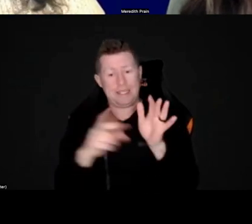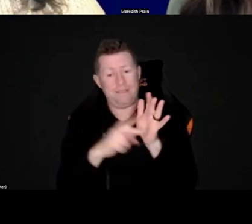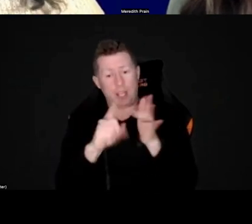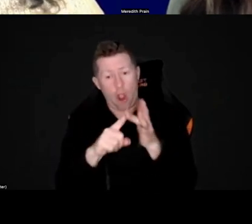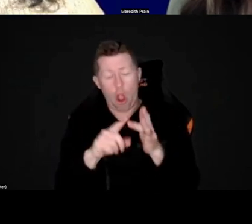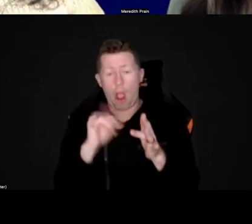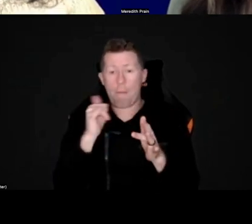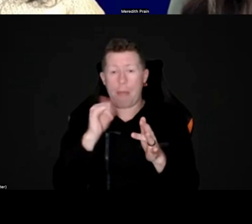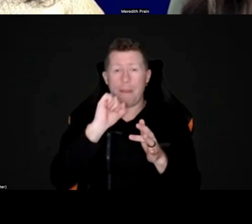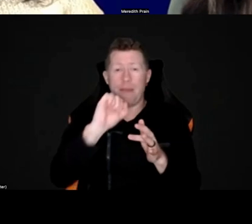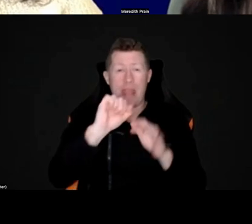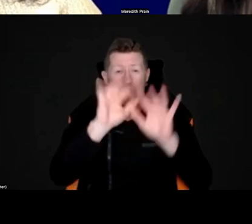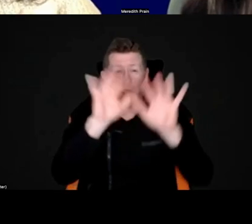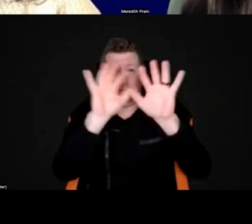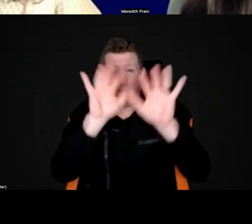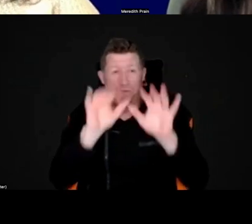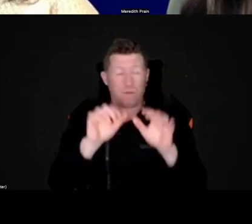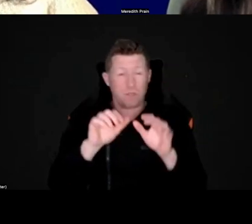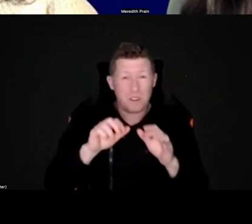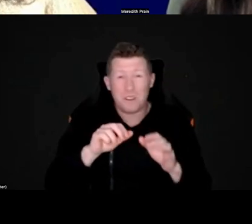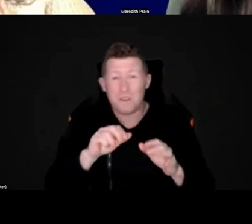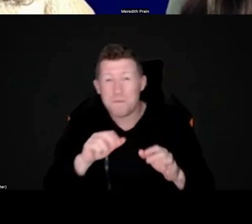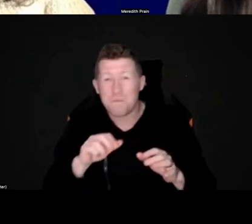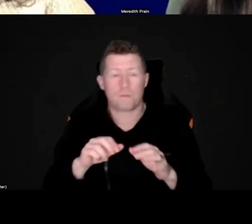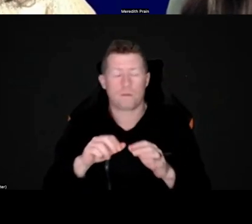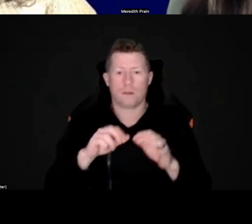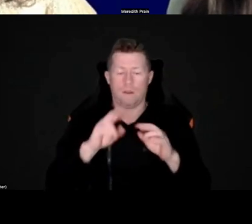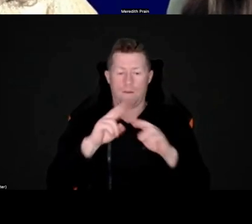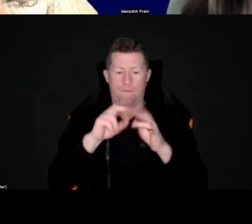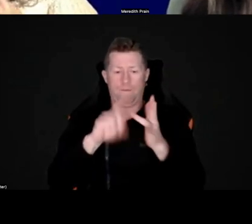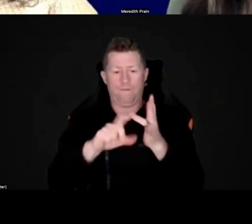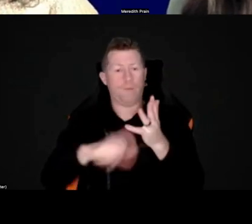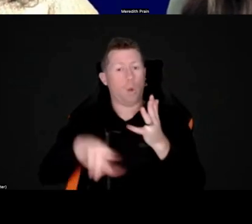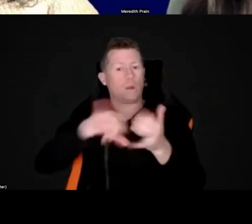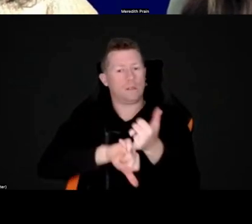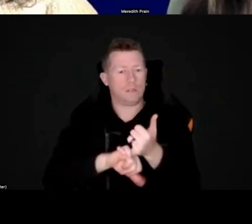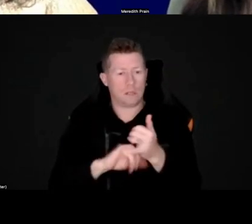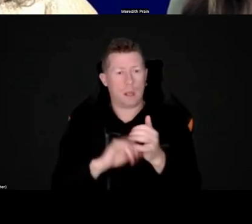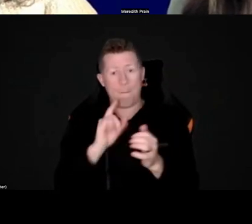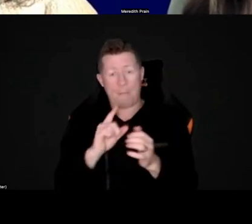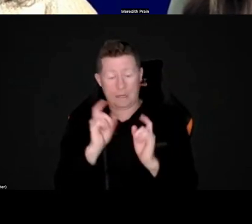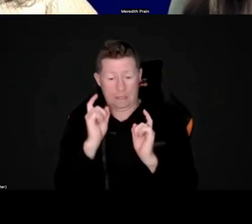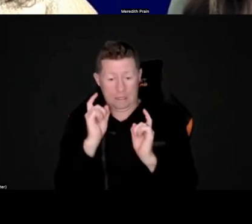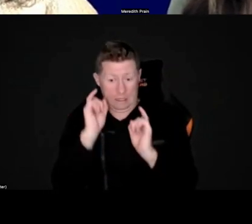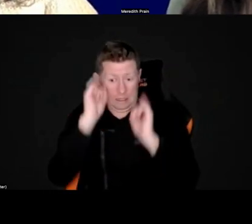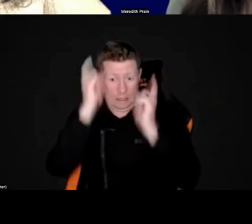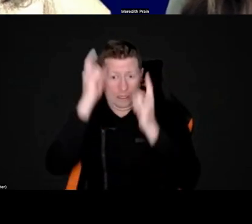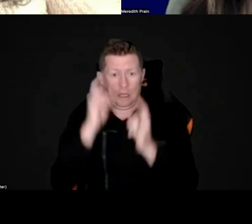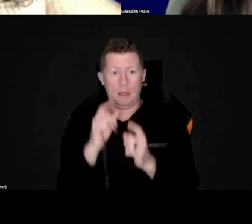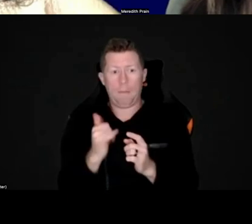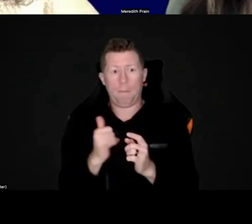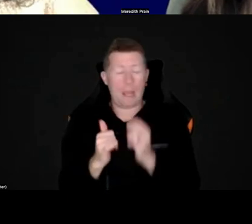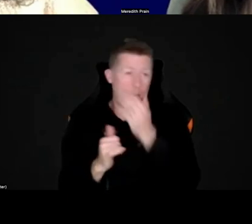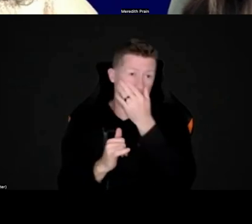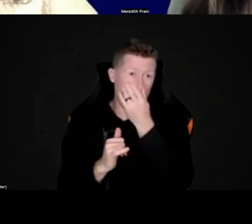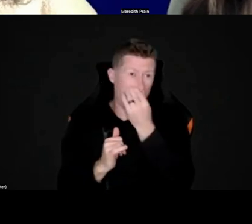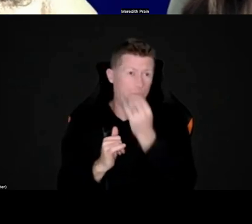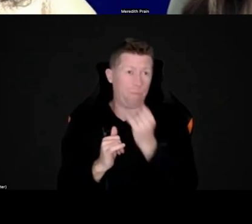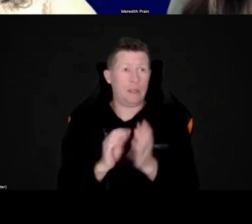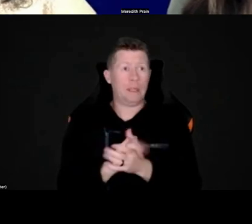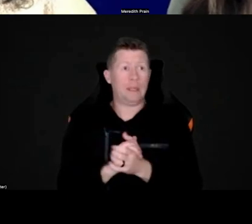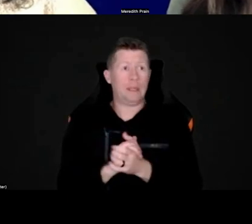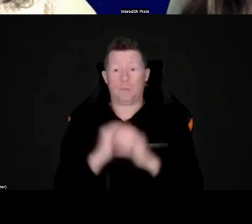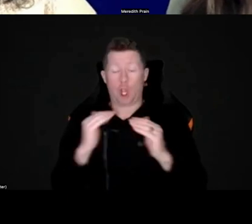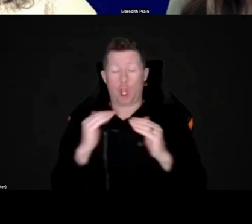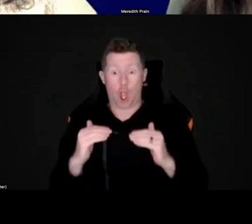ability. Um, so what I'm, what I'm gathering from this is anxiety. It might be, they might, they might have really